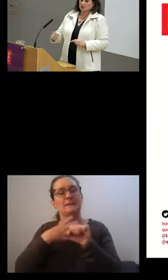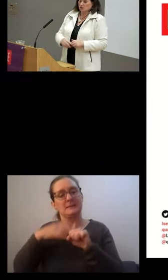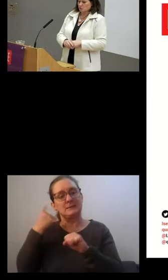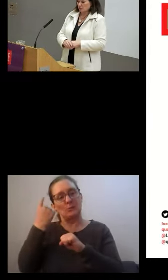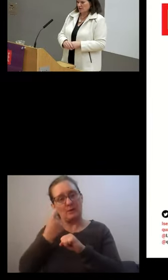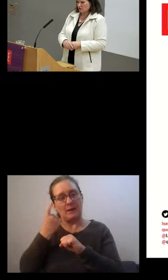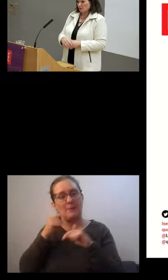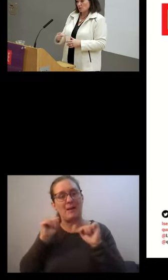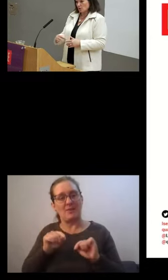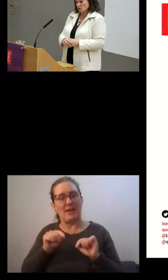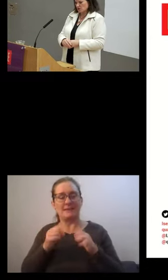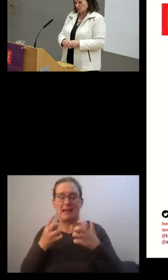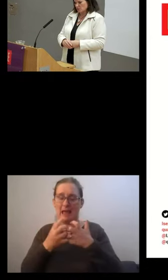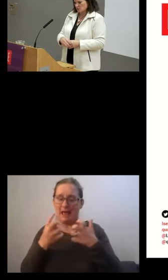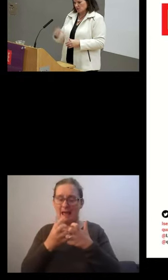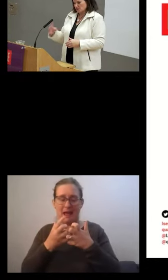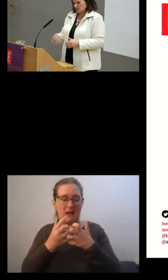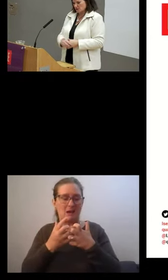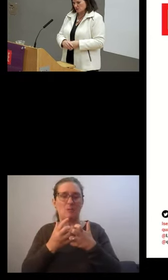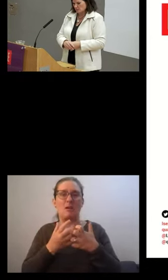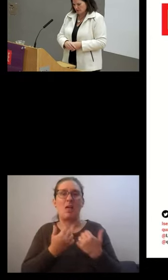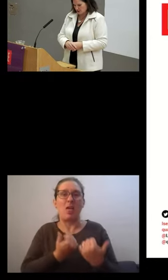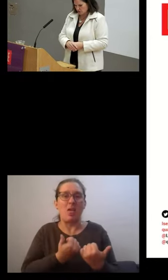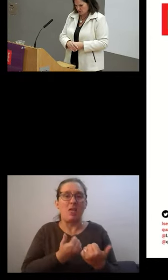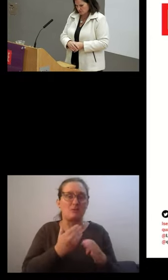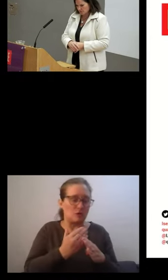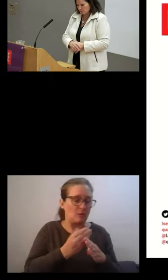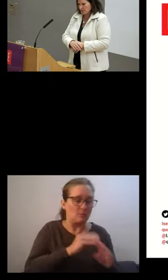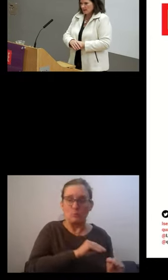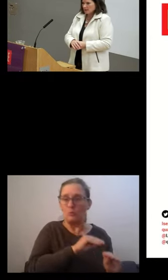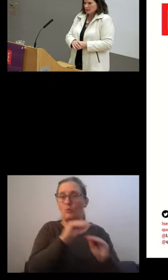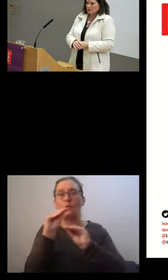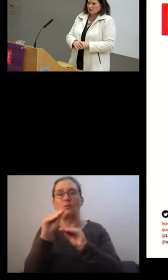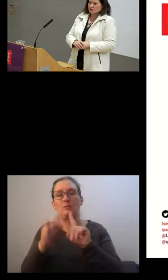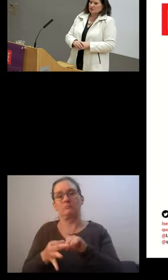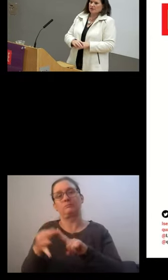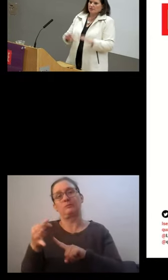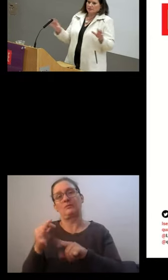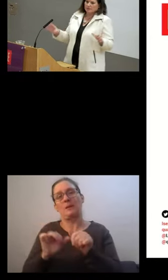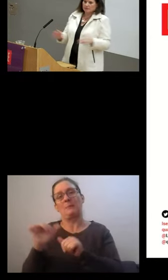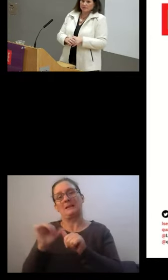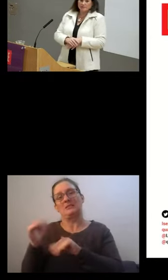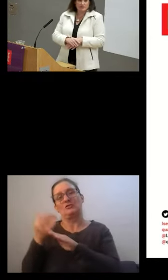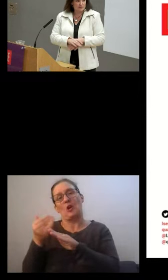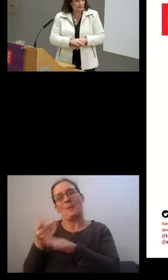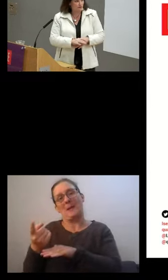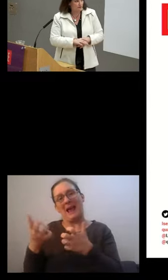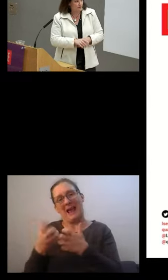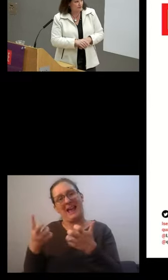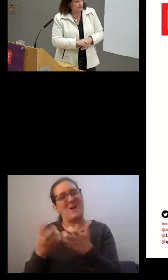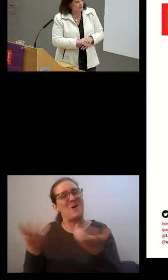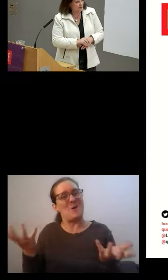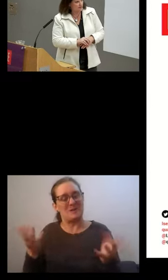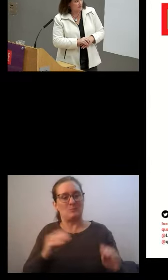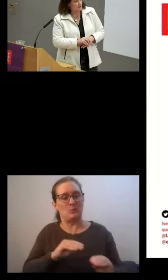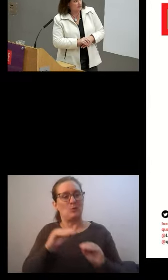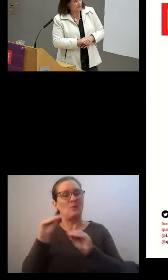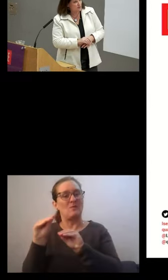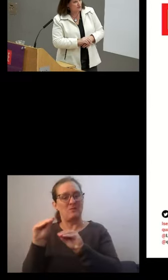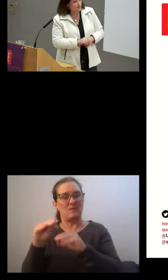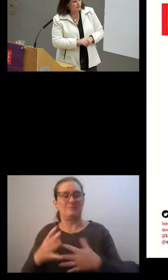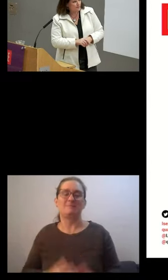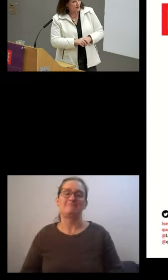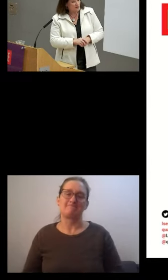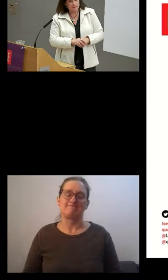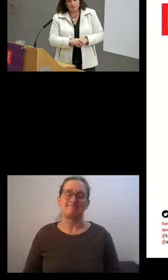help workers move out of poor quality employment into better jobs? Now, just to finalize